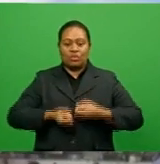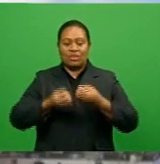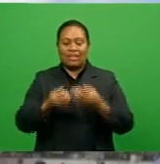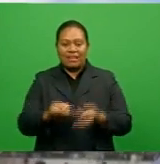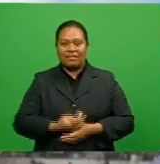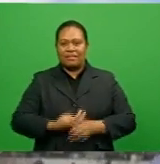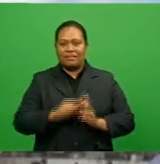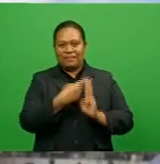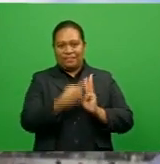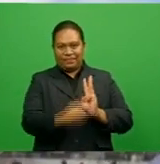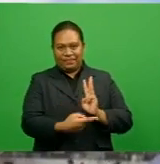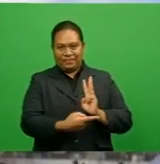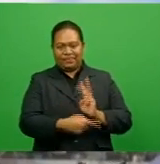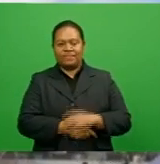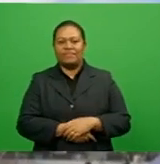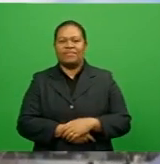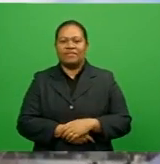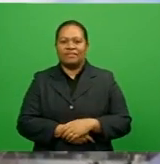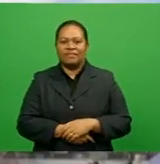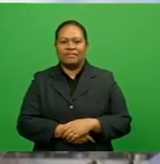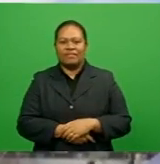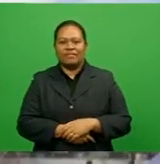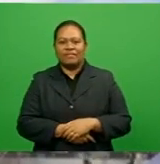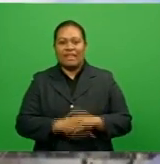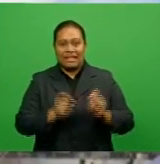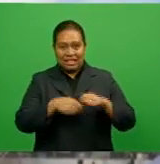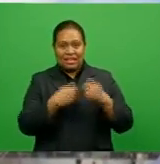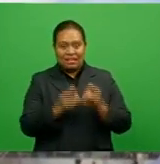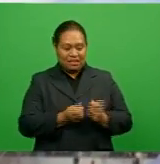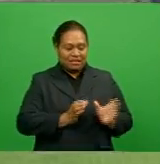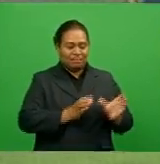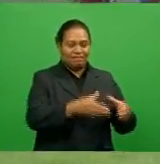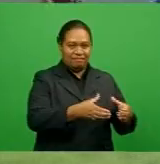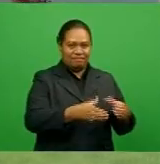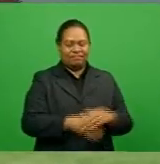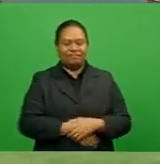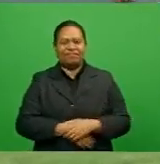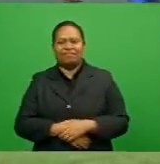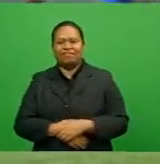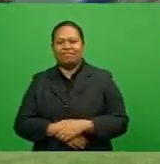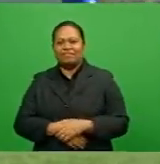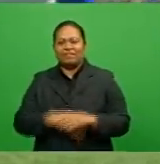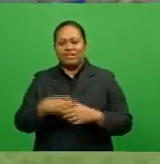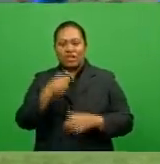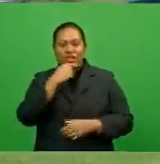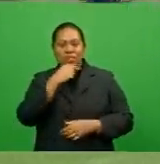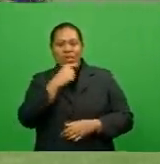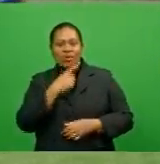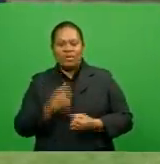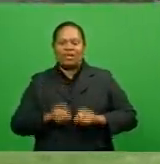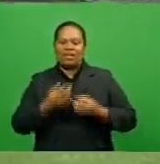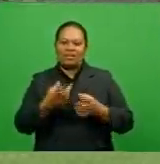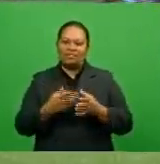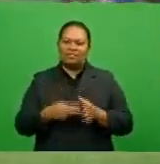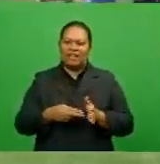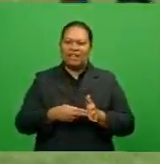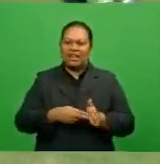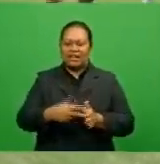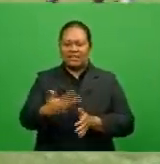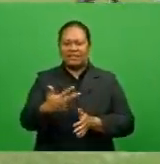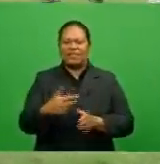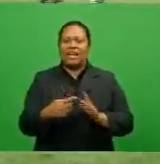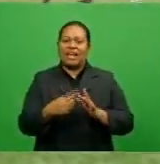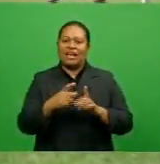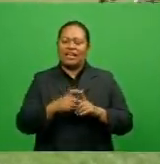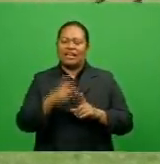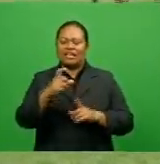teams in Liverpool a good game. Loni Dheba will make his debut for Nesinu in the court's IDC